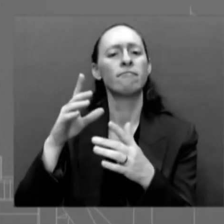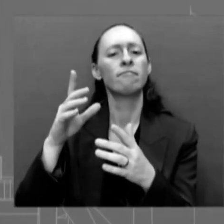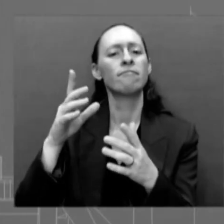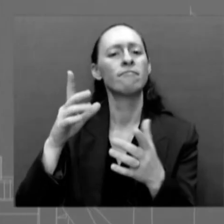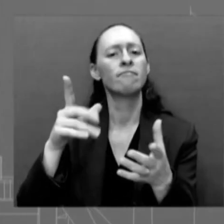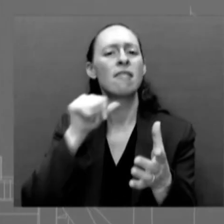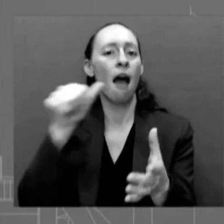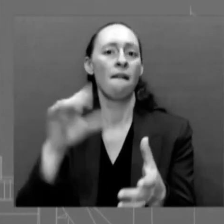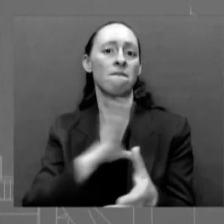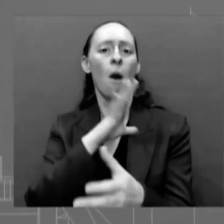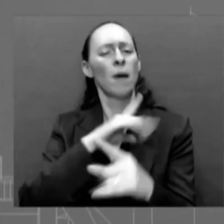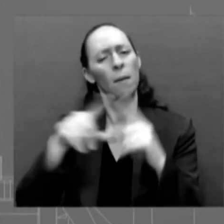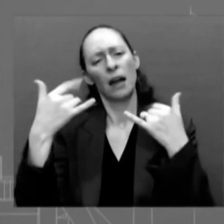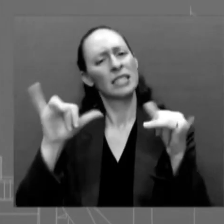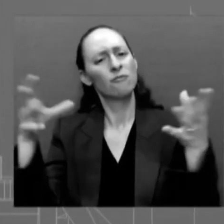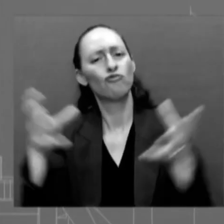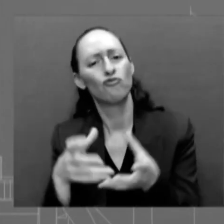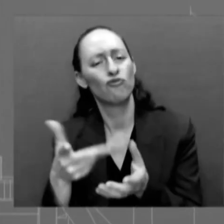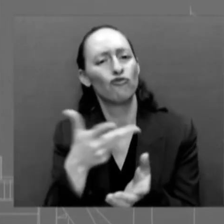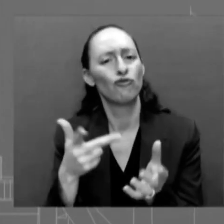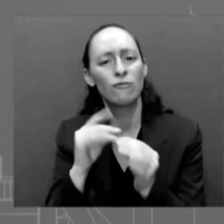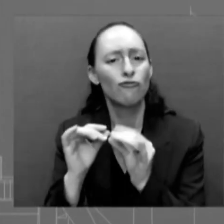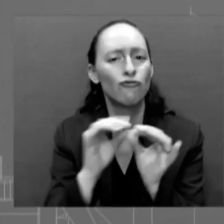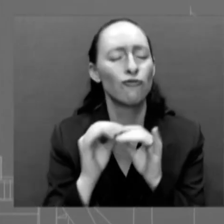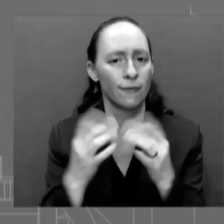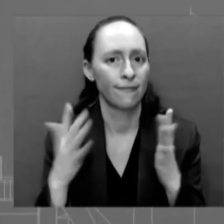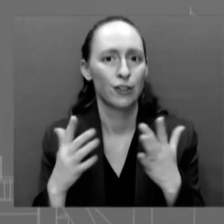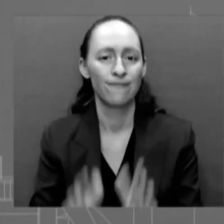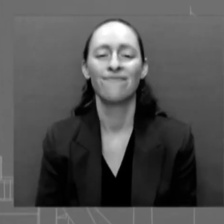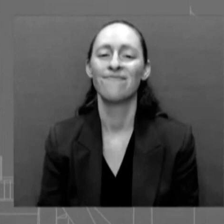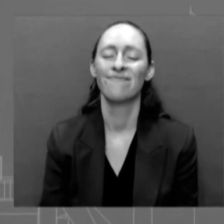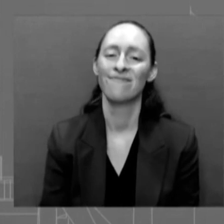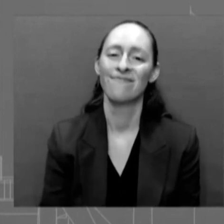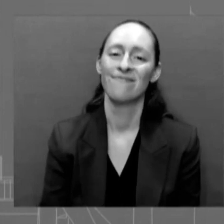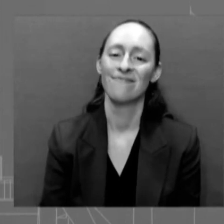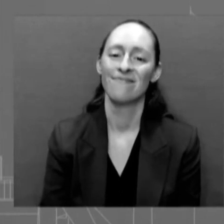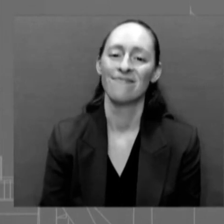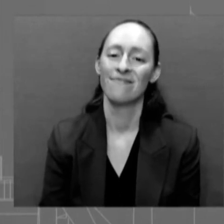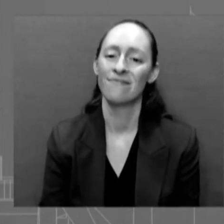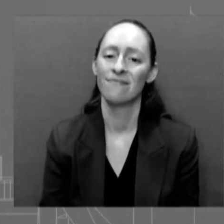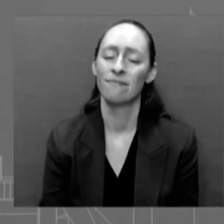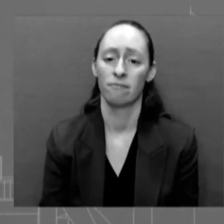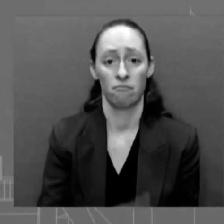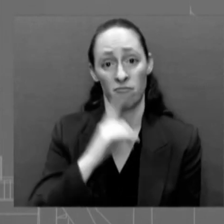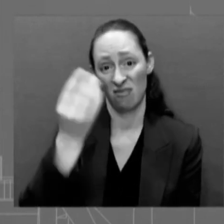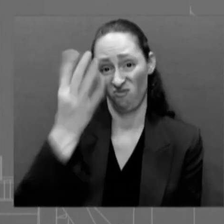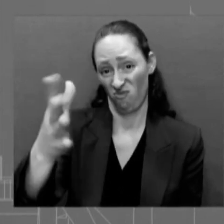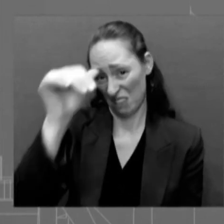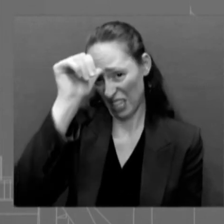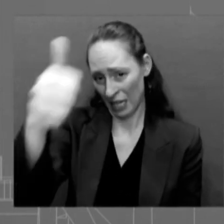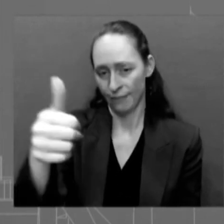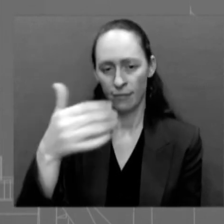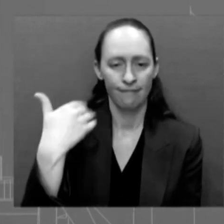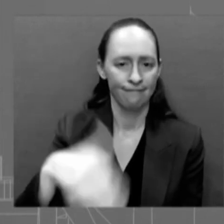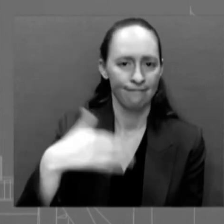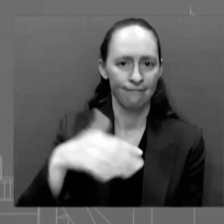India played an essential role in negotiating the summit's declaration. Prime Minister Modi made clear today's era must